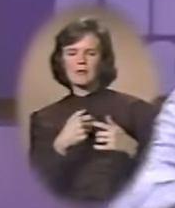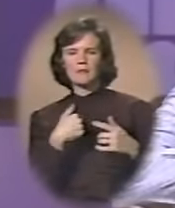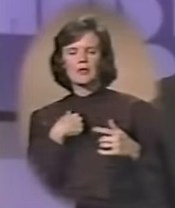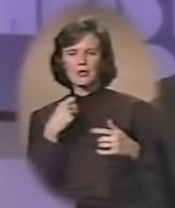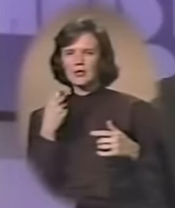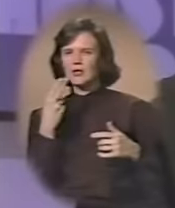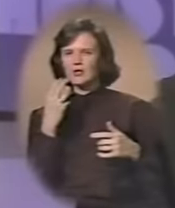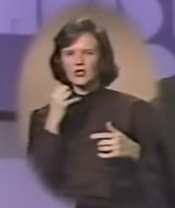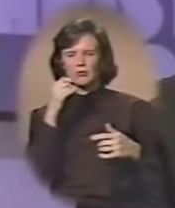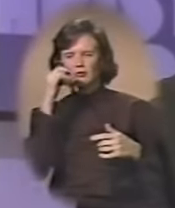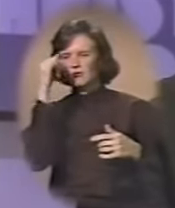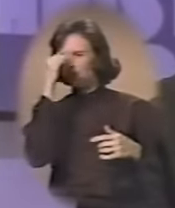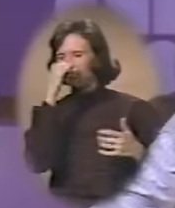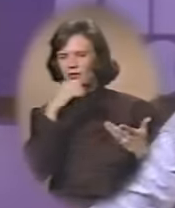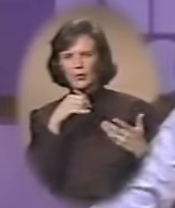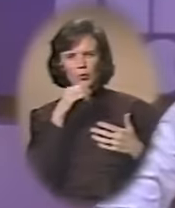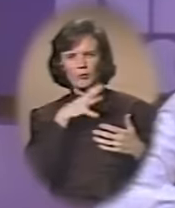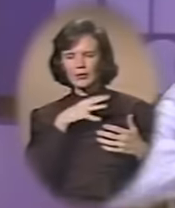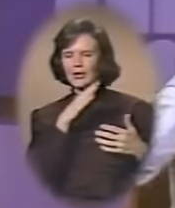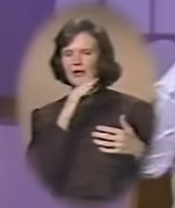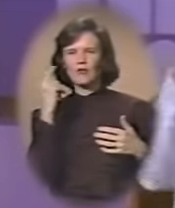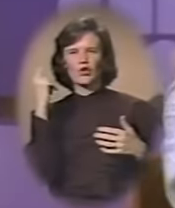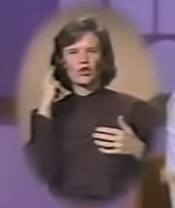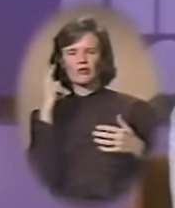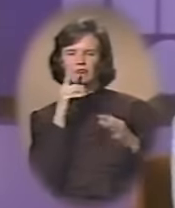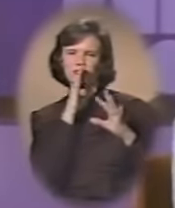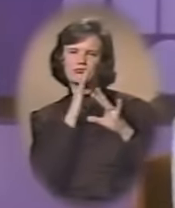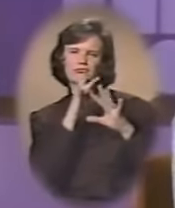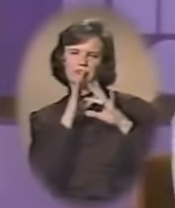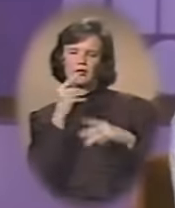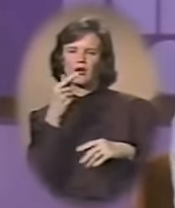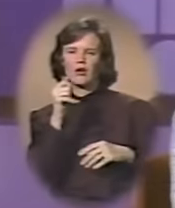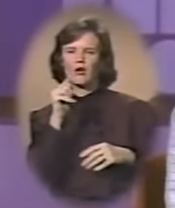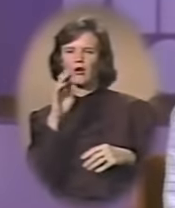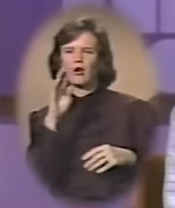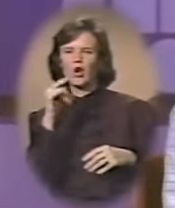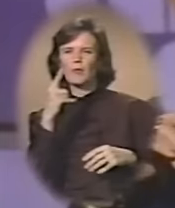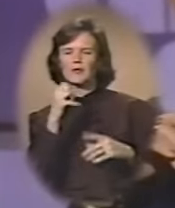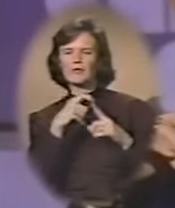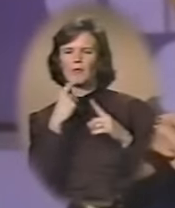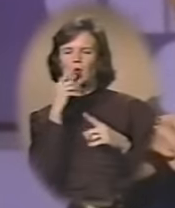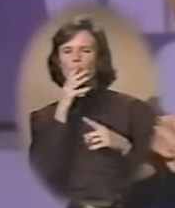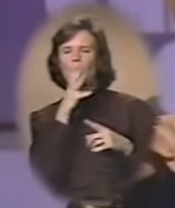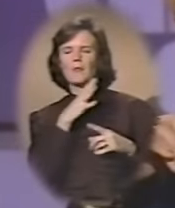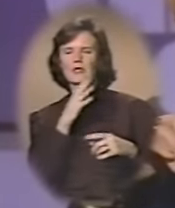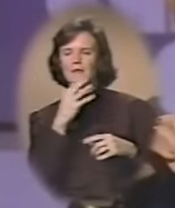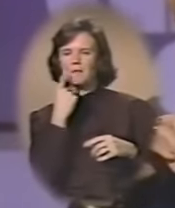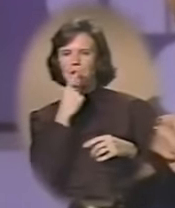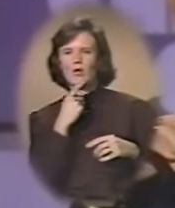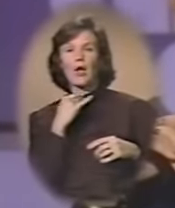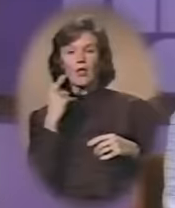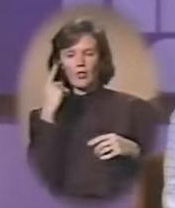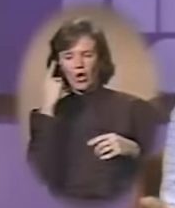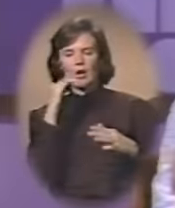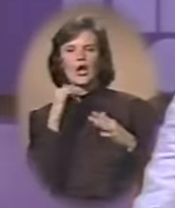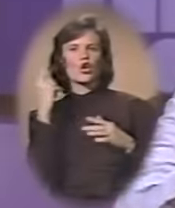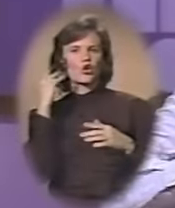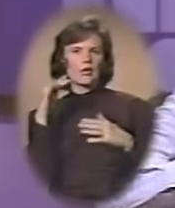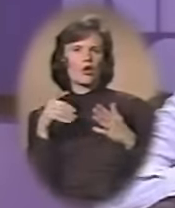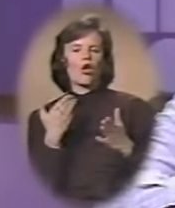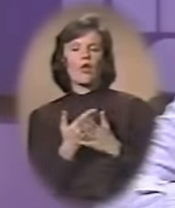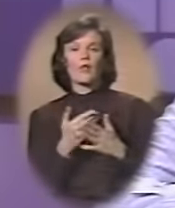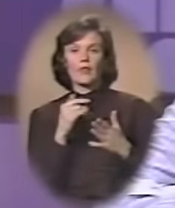you know, because she was ridiculous. I never heard such garbage come out of a woman's mouth. And I thought I had heard it all.